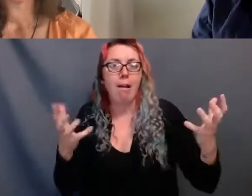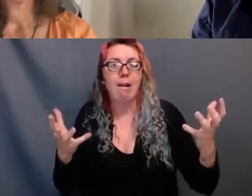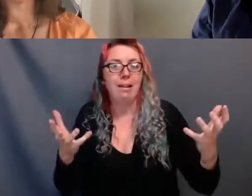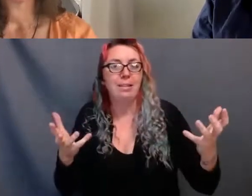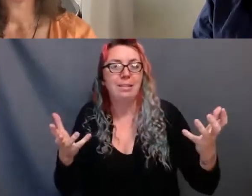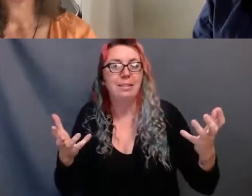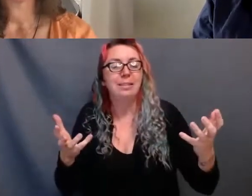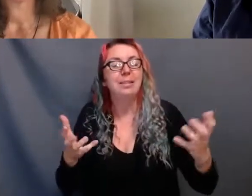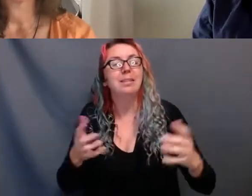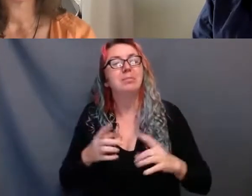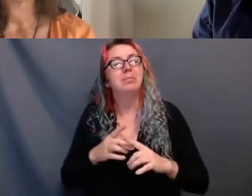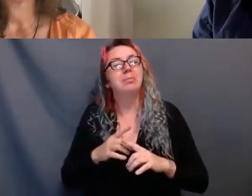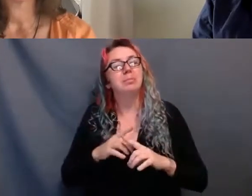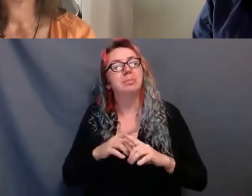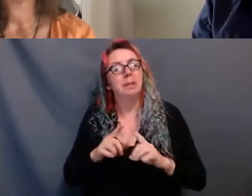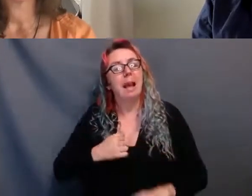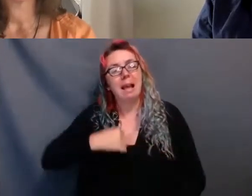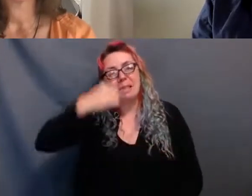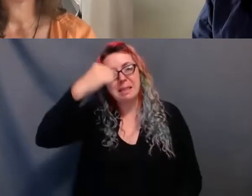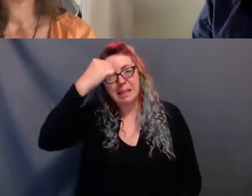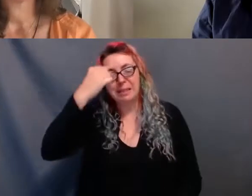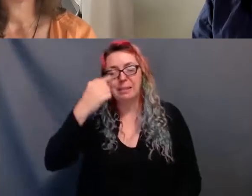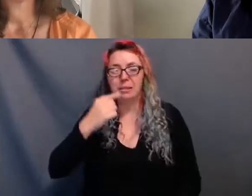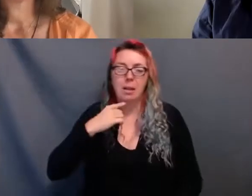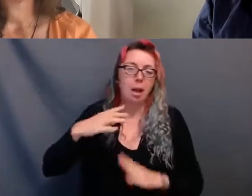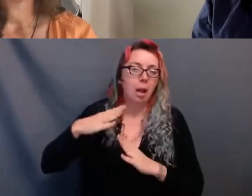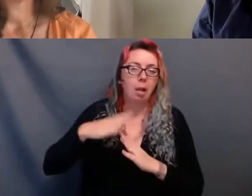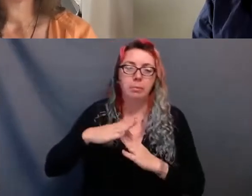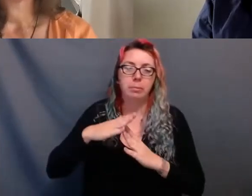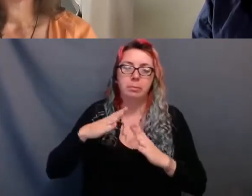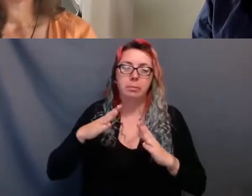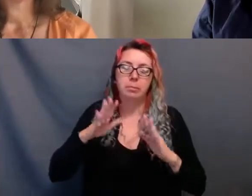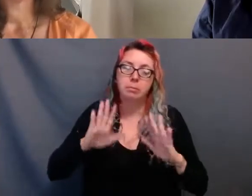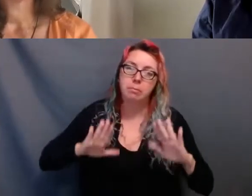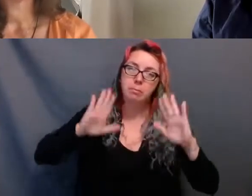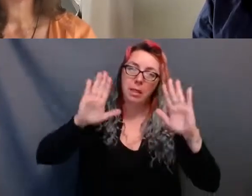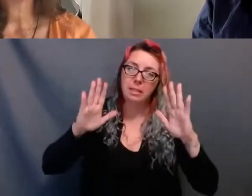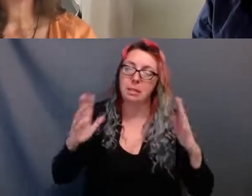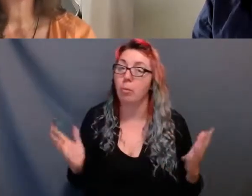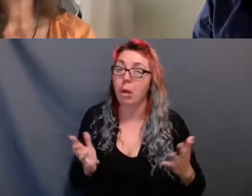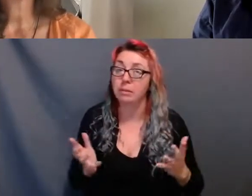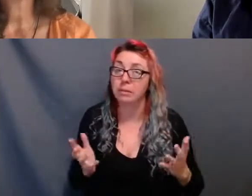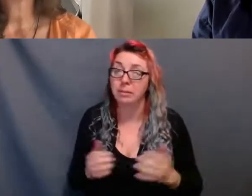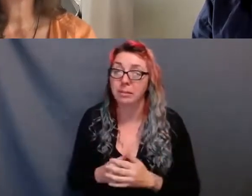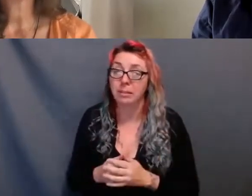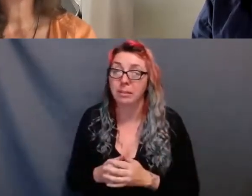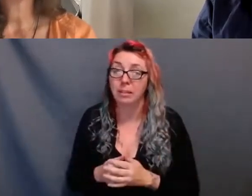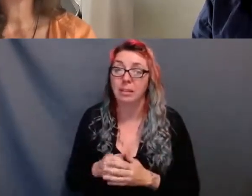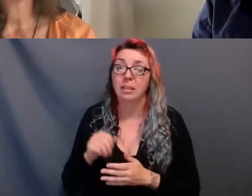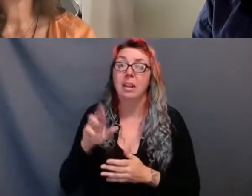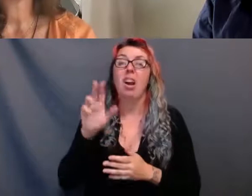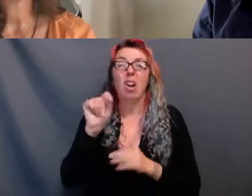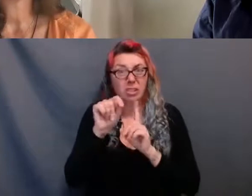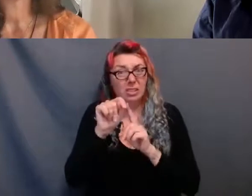is remarkable about this, that without venues, art has been forced to return to the streets,